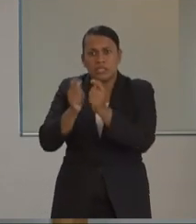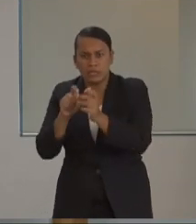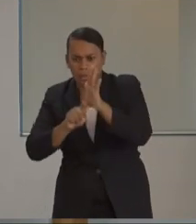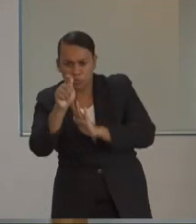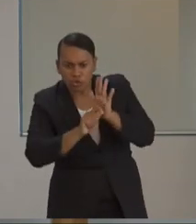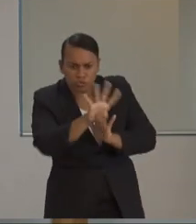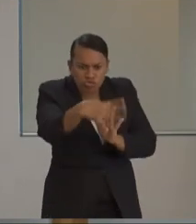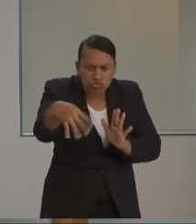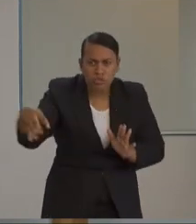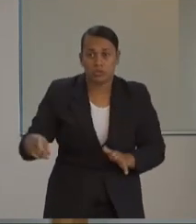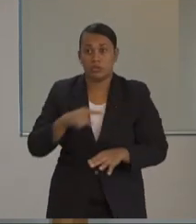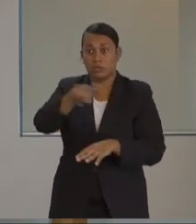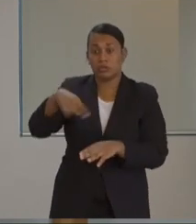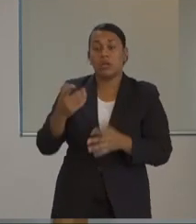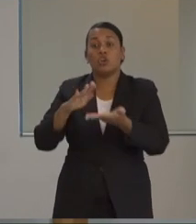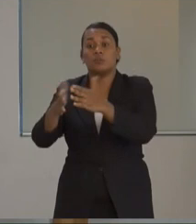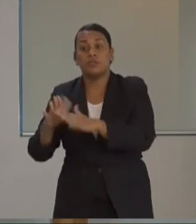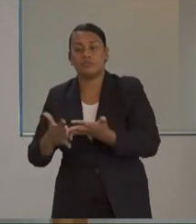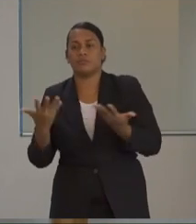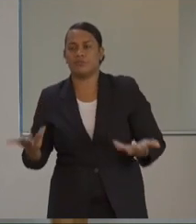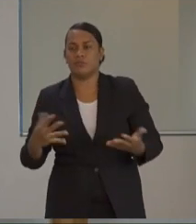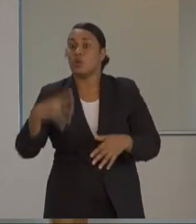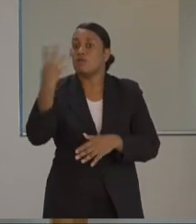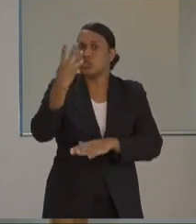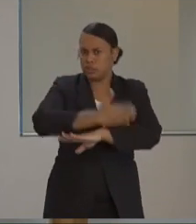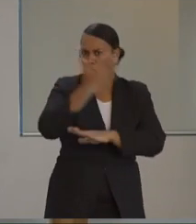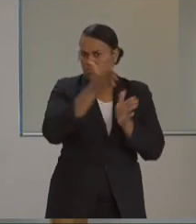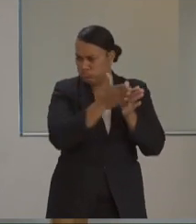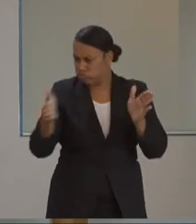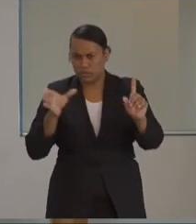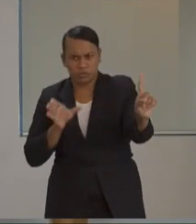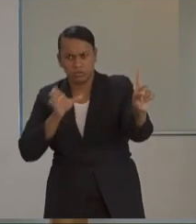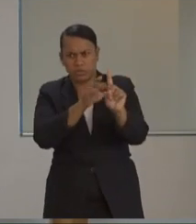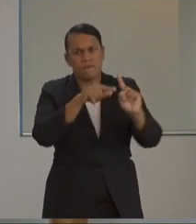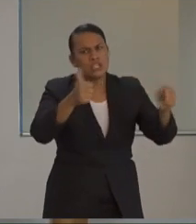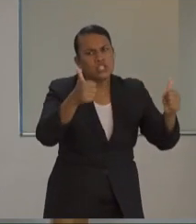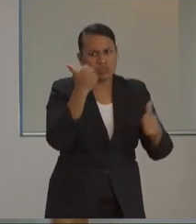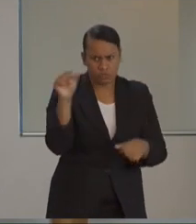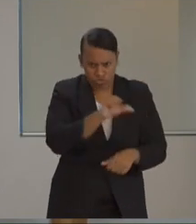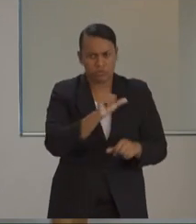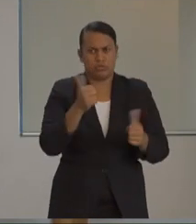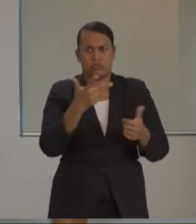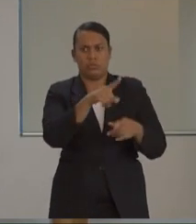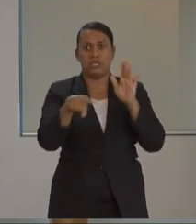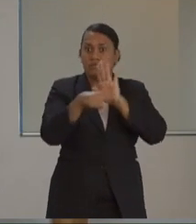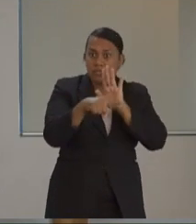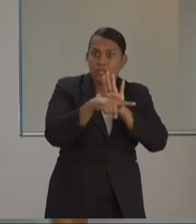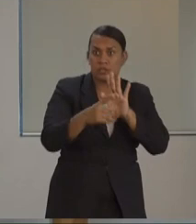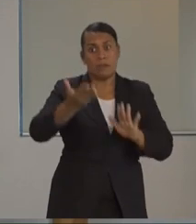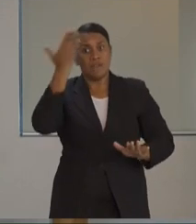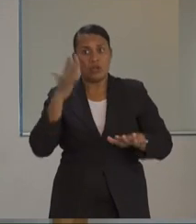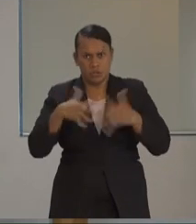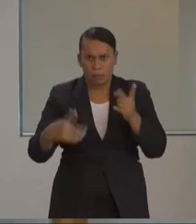is actually well beyond the 14 days of incubation period and testing softly positive, meaning, as the Honourable Prime Minister